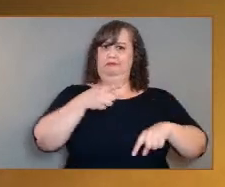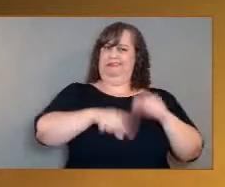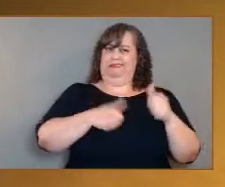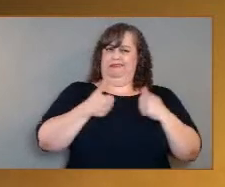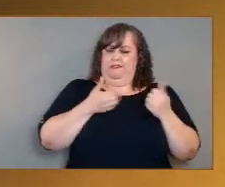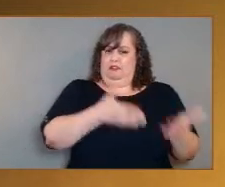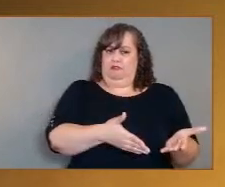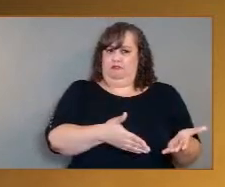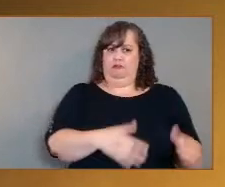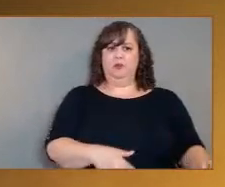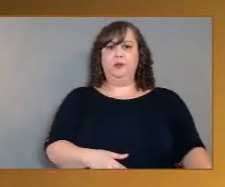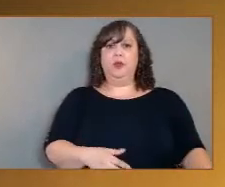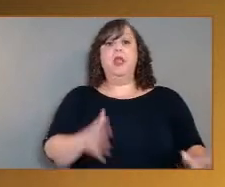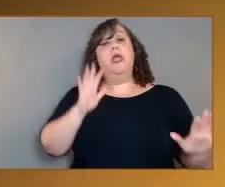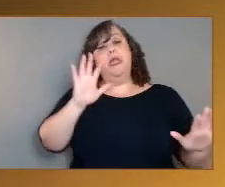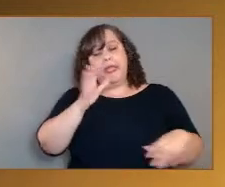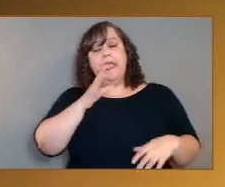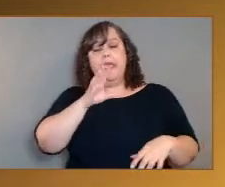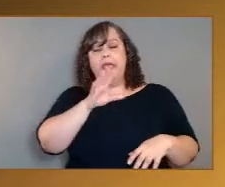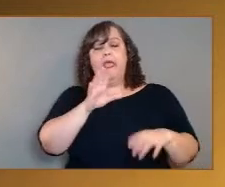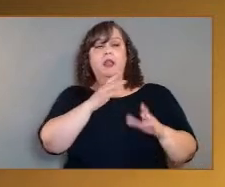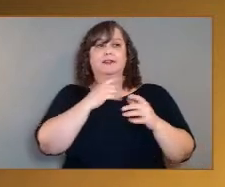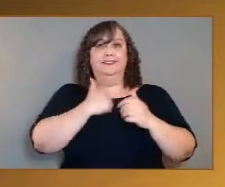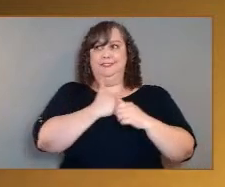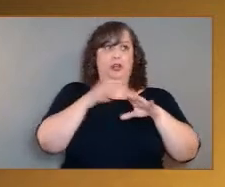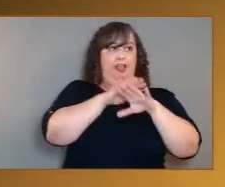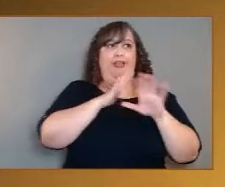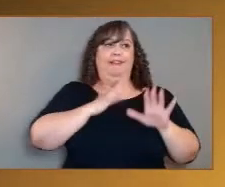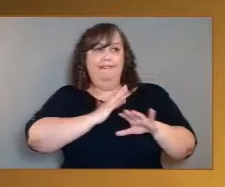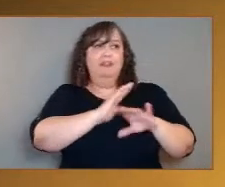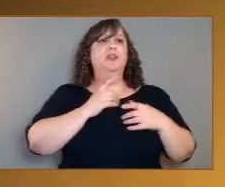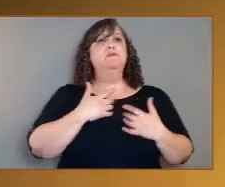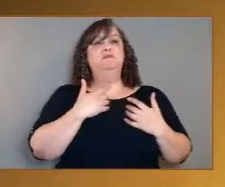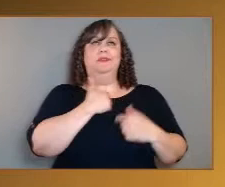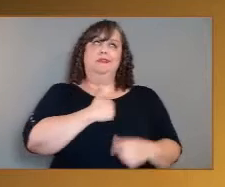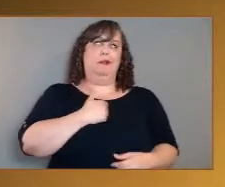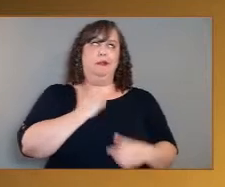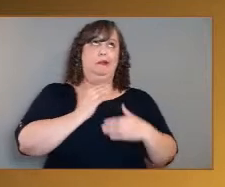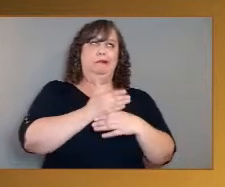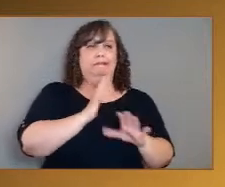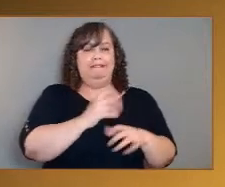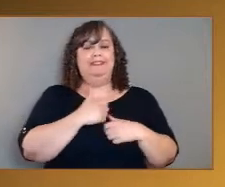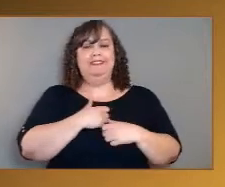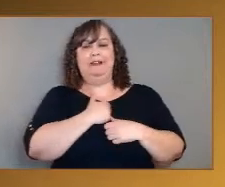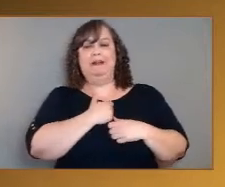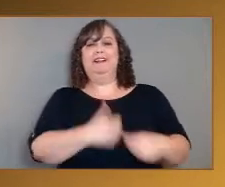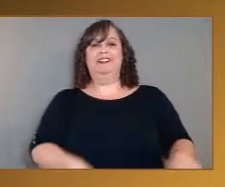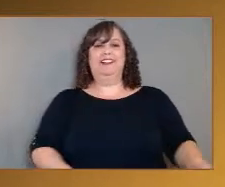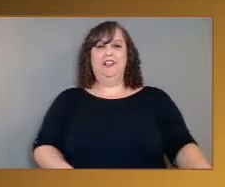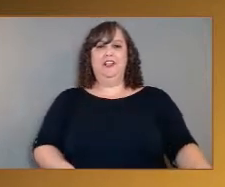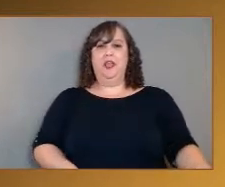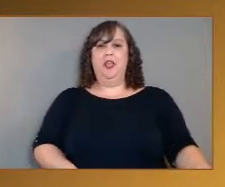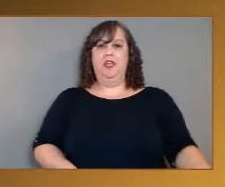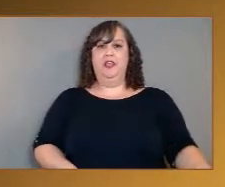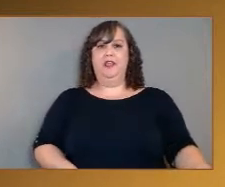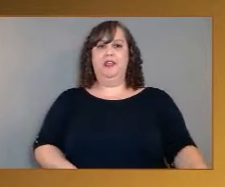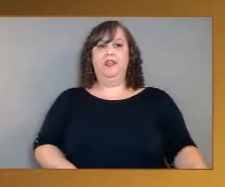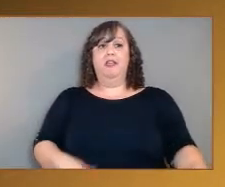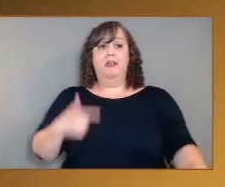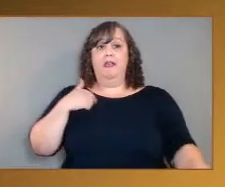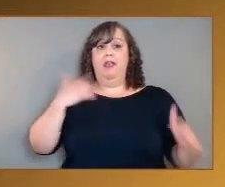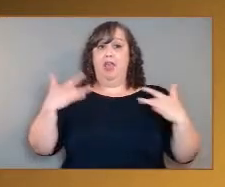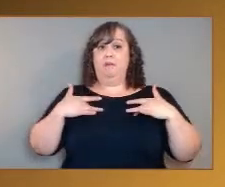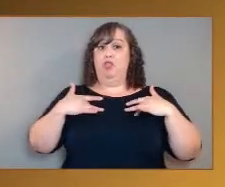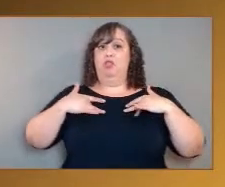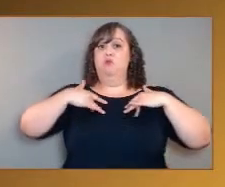Oh, and I'll just say, you know, sorry, well, sorry for the interruption. I'm thrilled that Da Vinci is there with us because